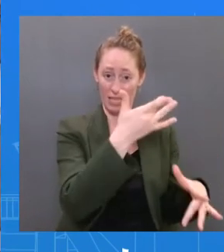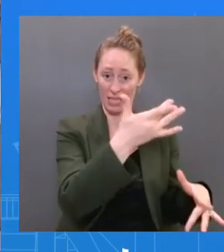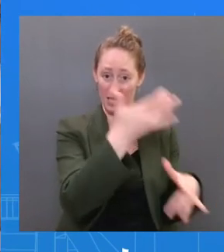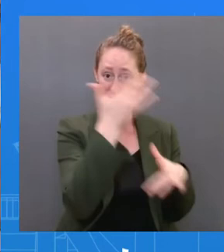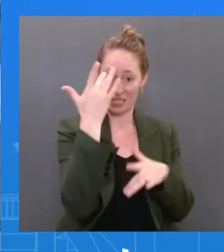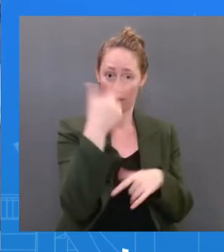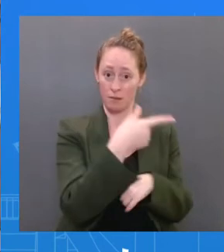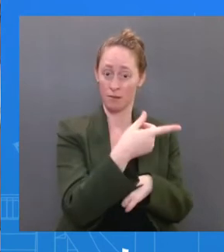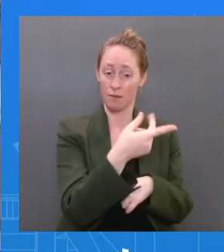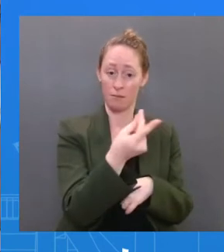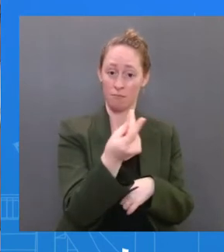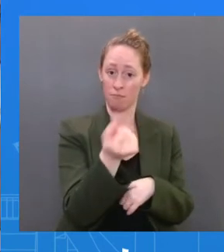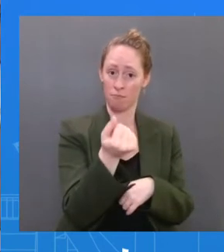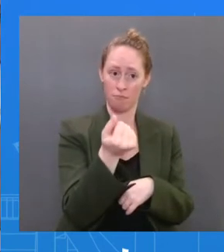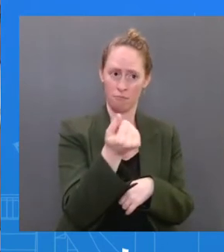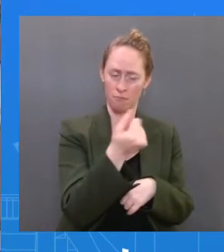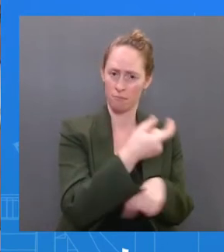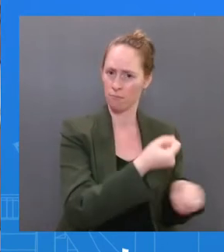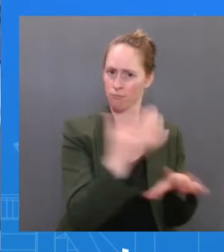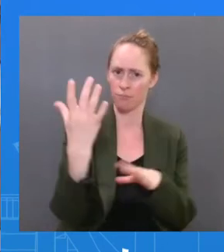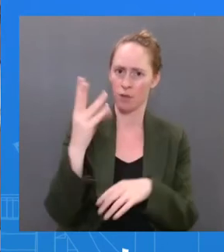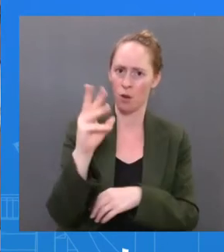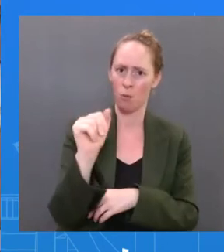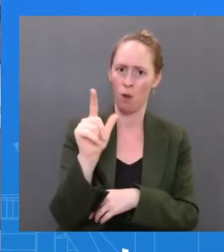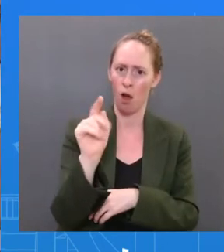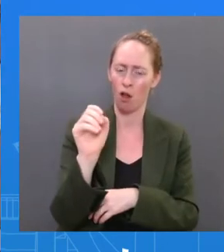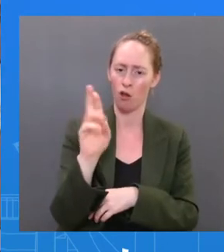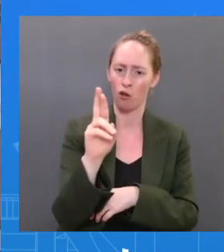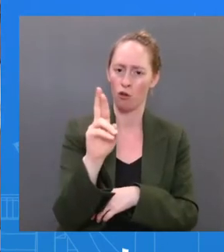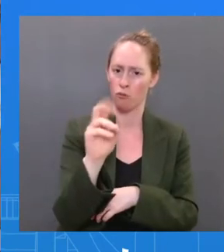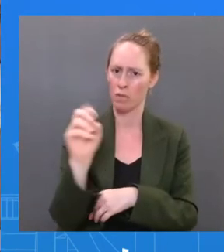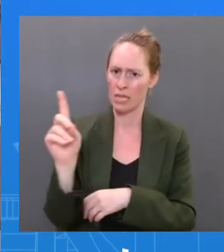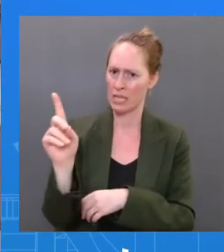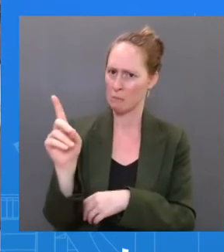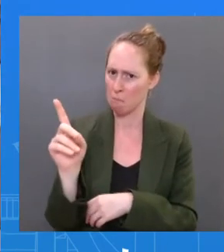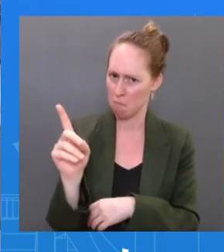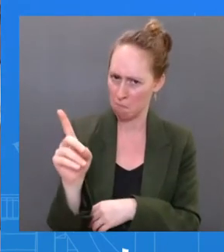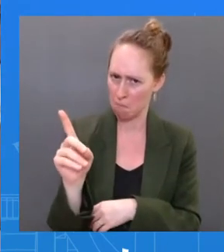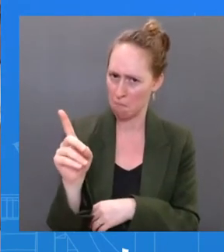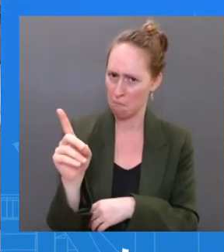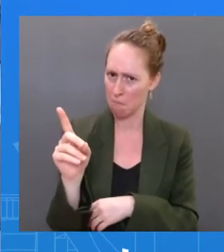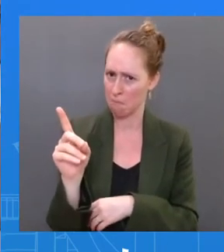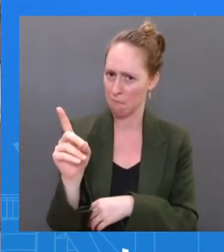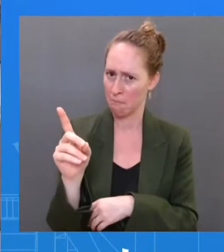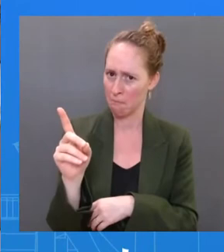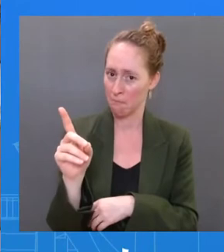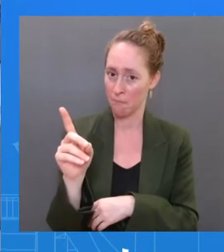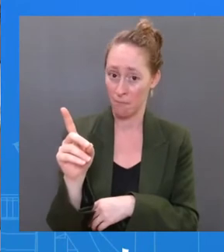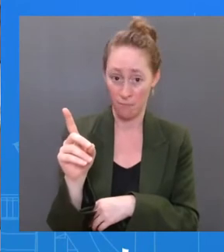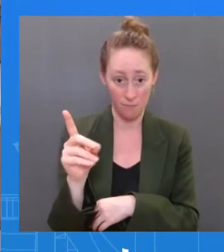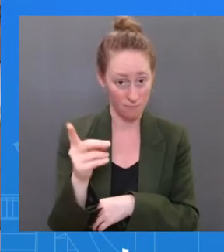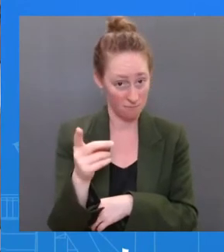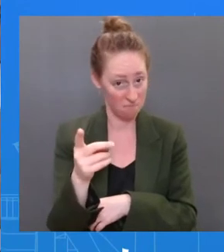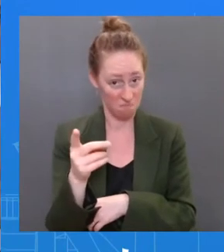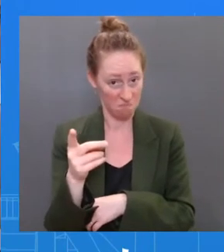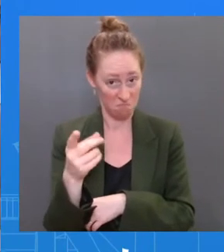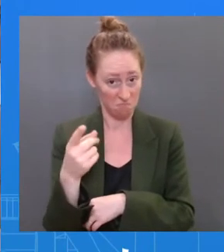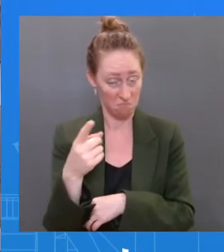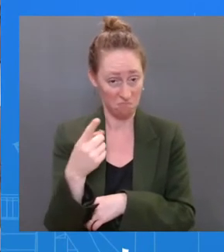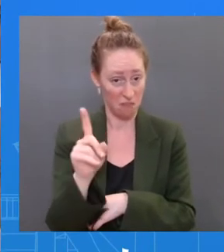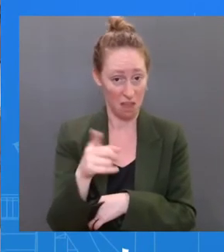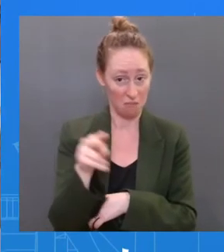confident in, you know, all exigent circumstances that you have everything that you need here at the White House in terms of facilities to prepare for